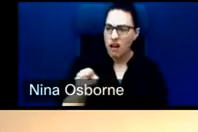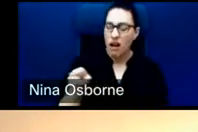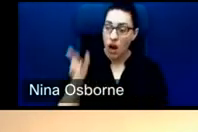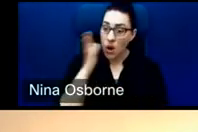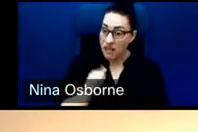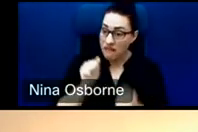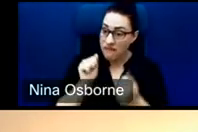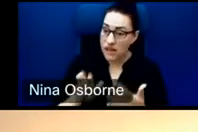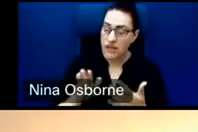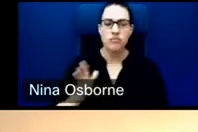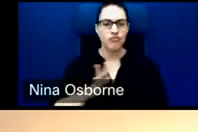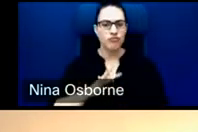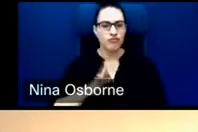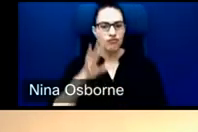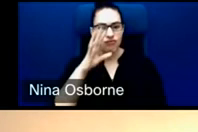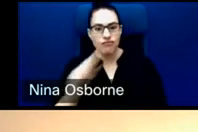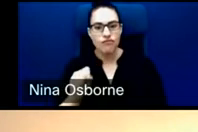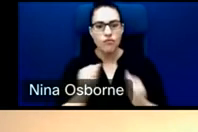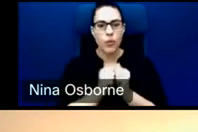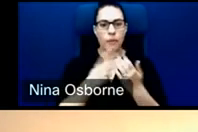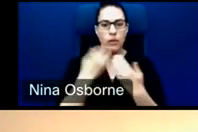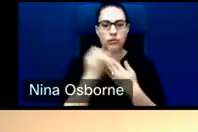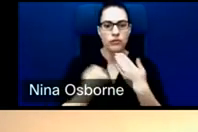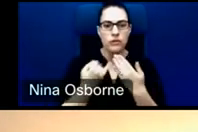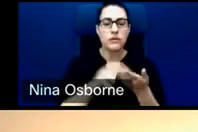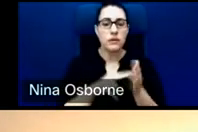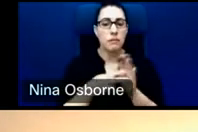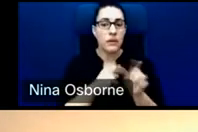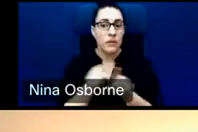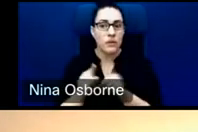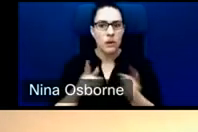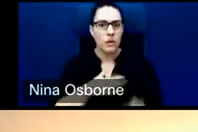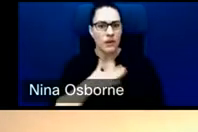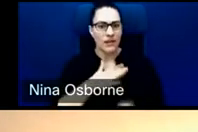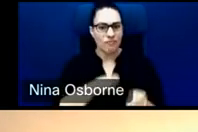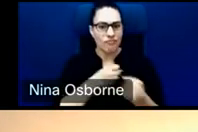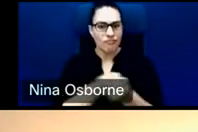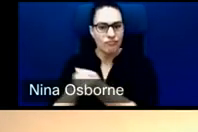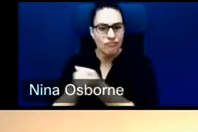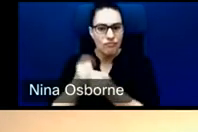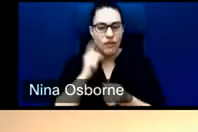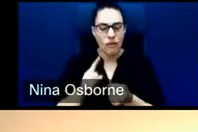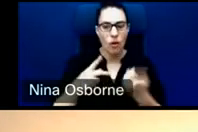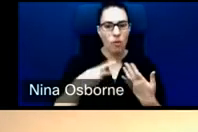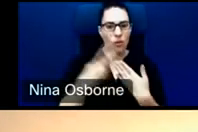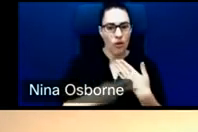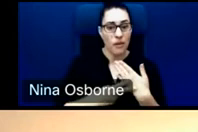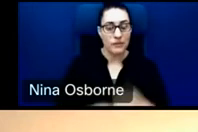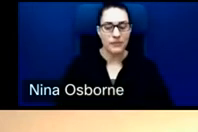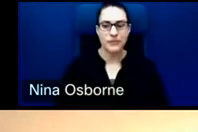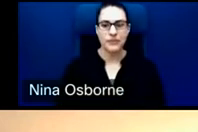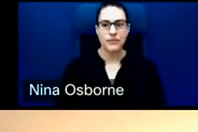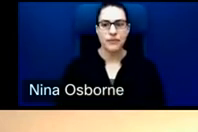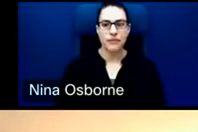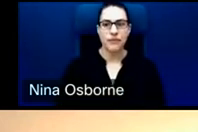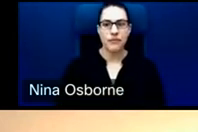and to be willing to support it through our Portfolio for Impact and Innovation Program. And this program we refer to as our